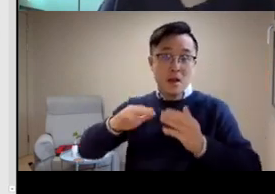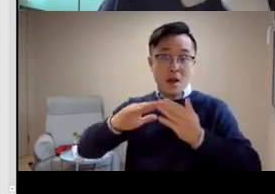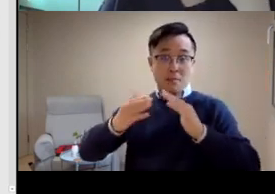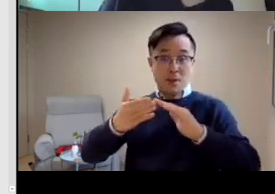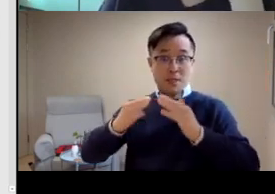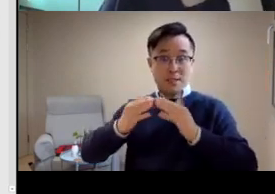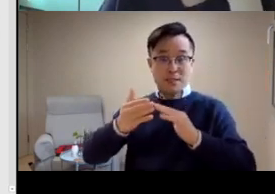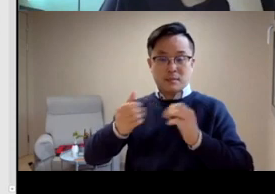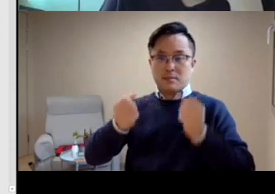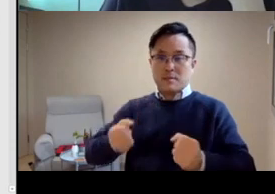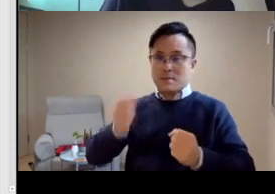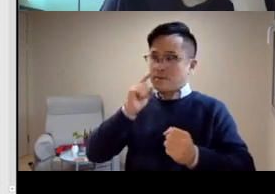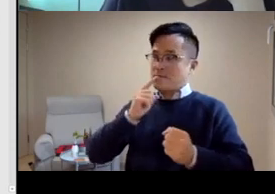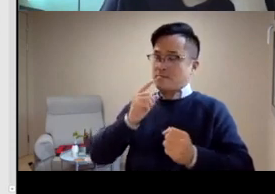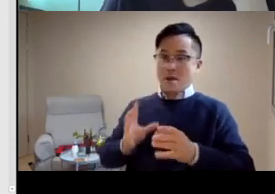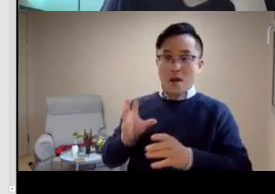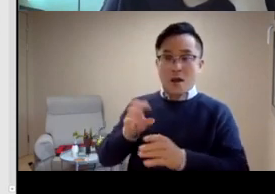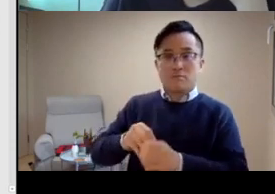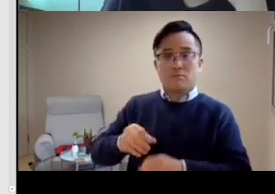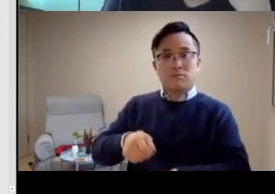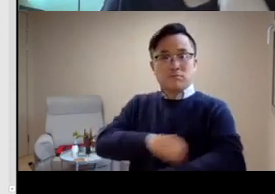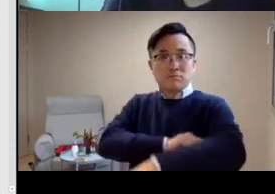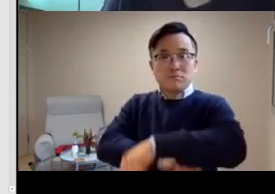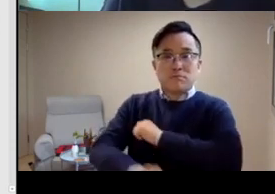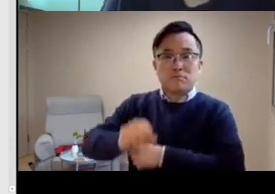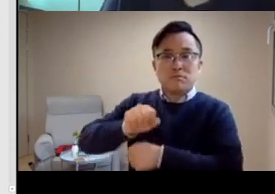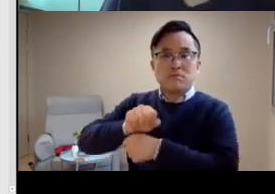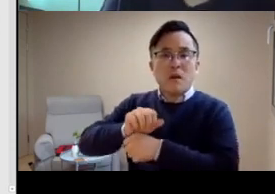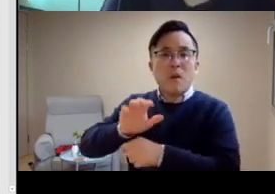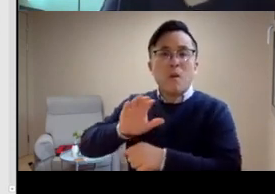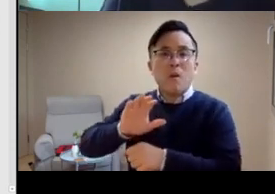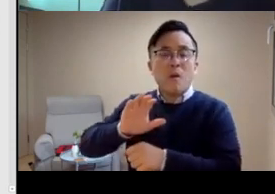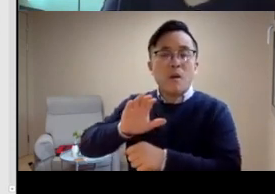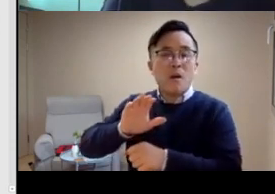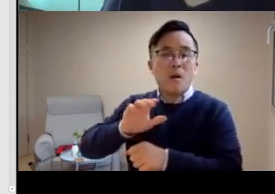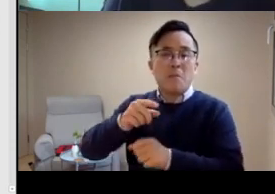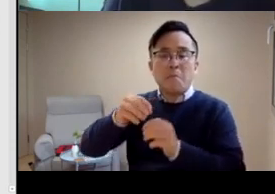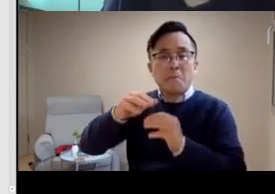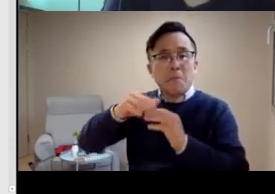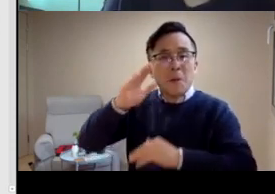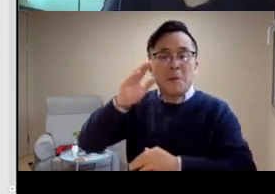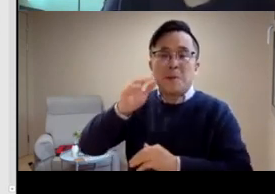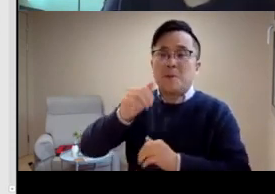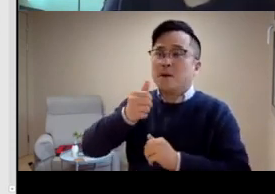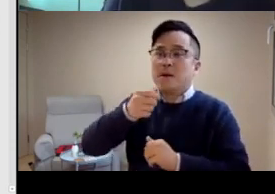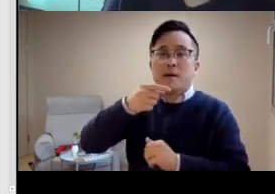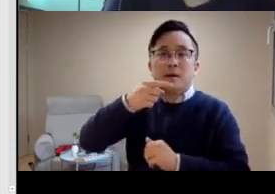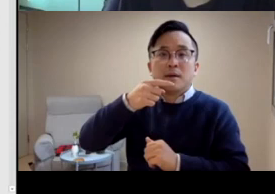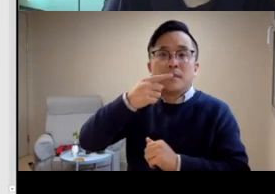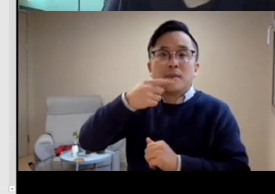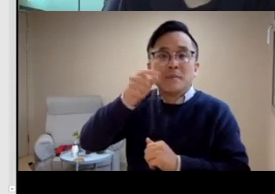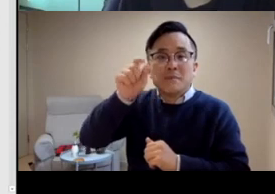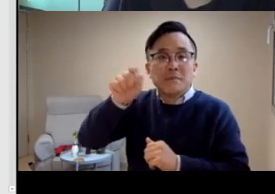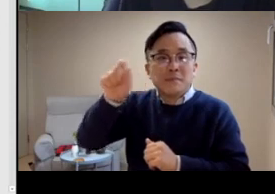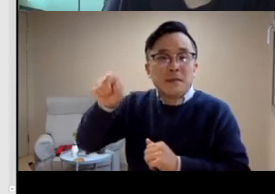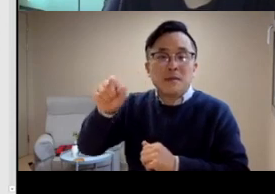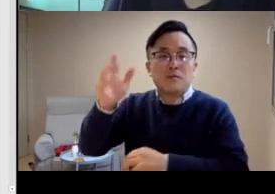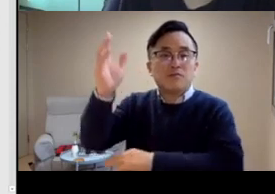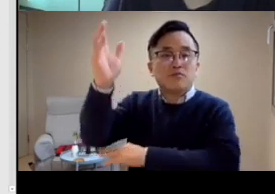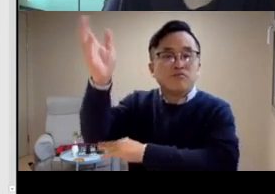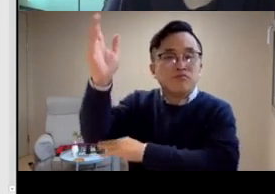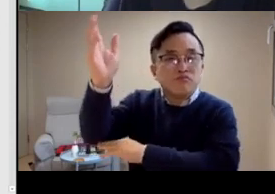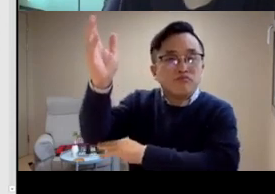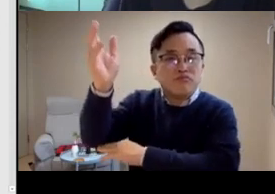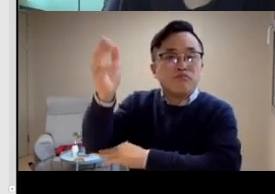And the point is before 1999, there were people who were working on sign language, but there were no real